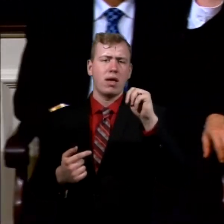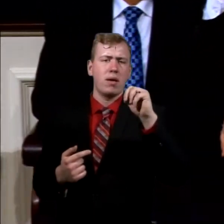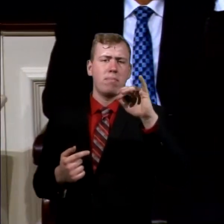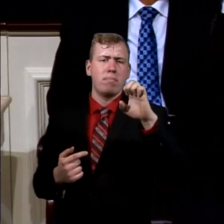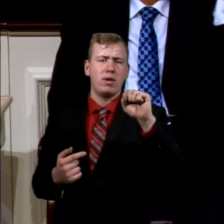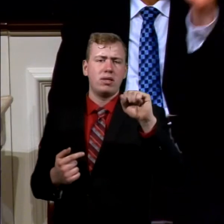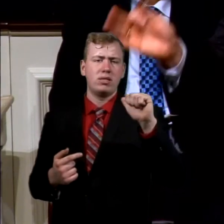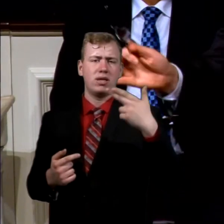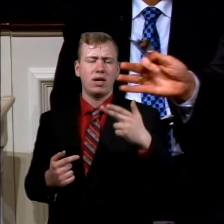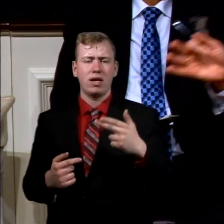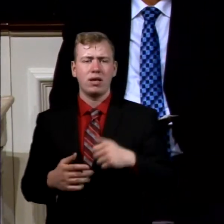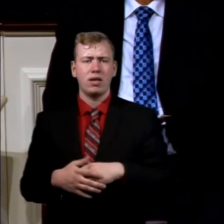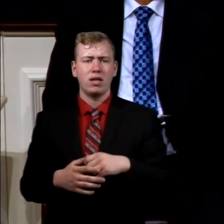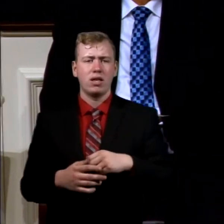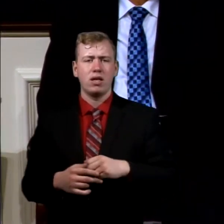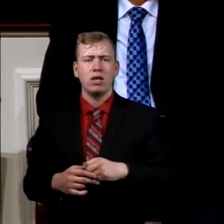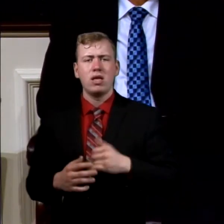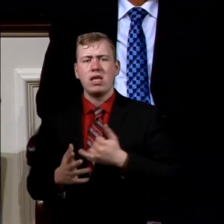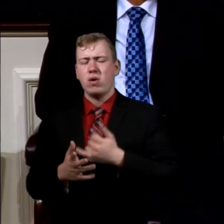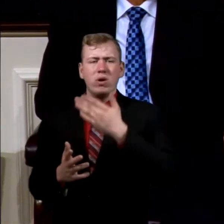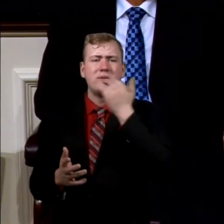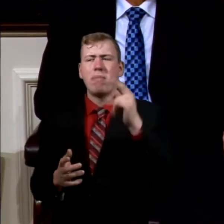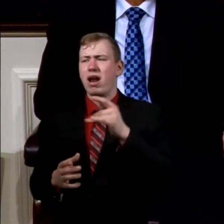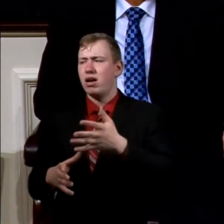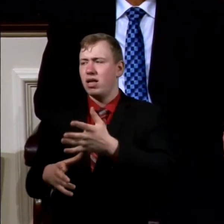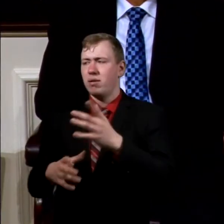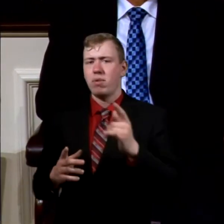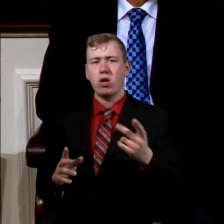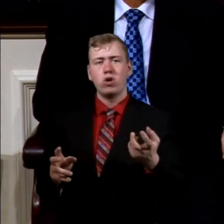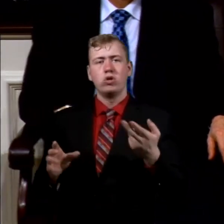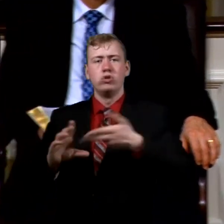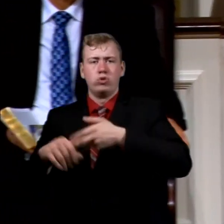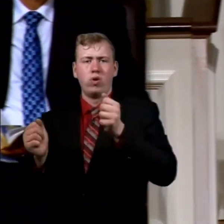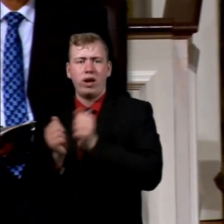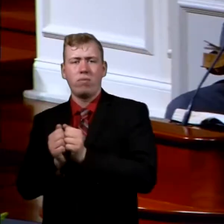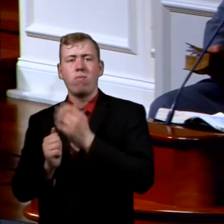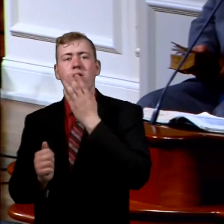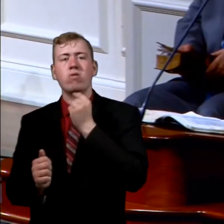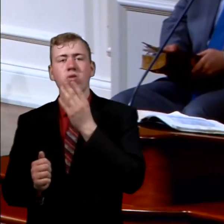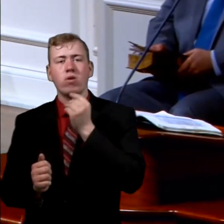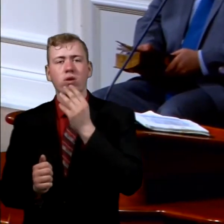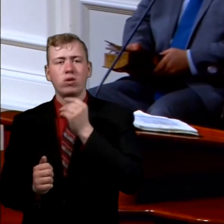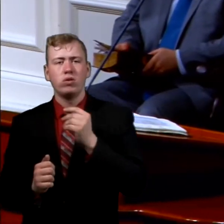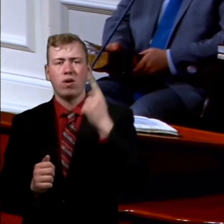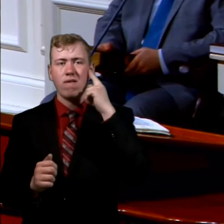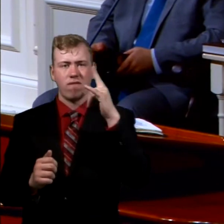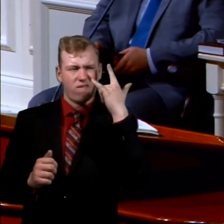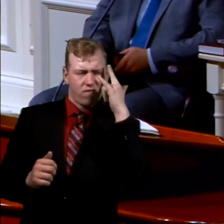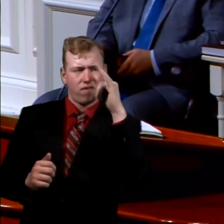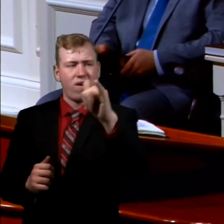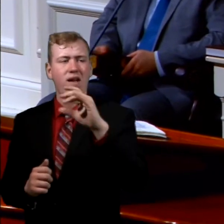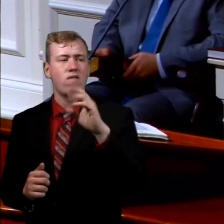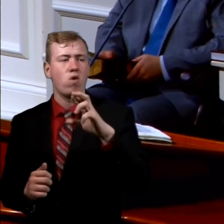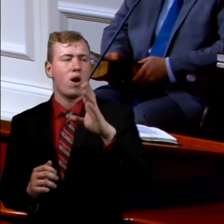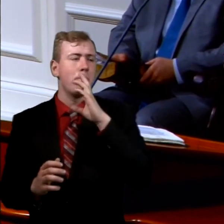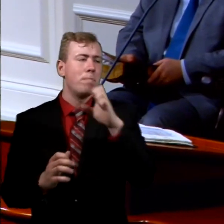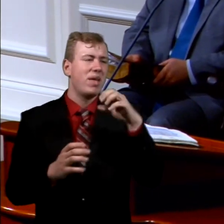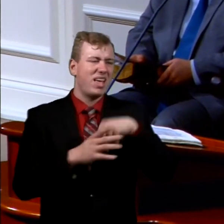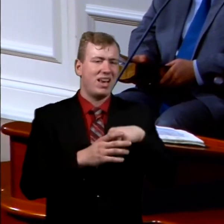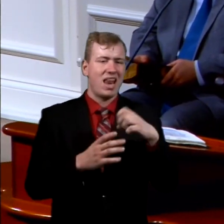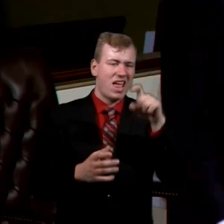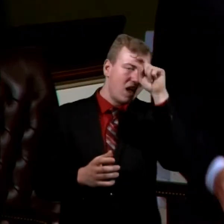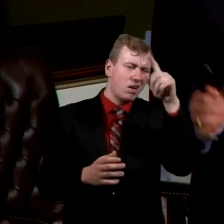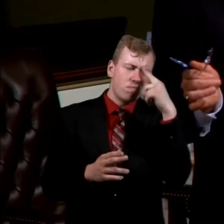take that than to take the pleasures of Egypt for a short time. But God sent him out to the back